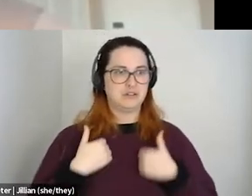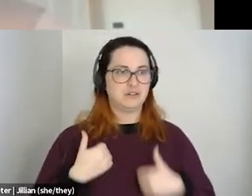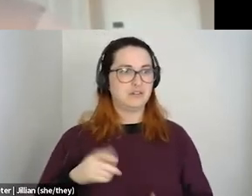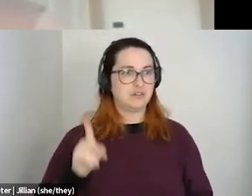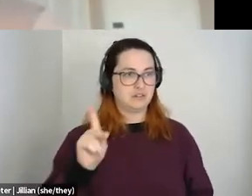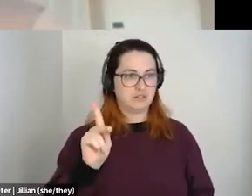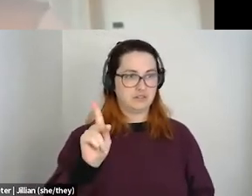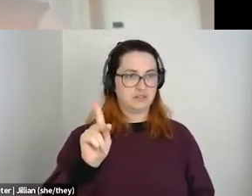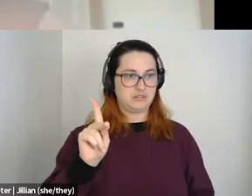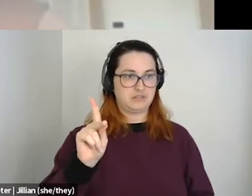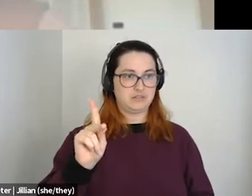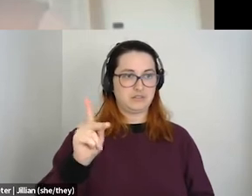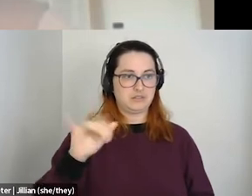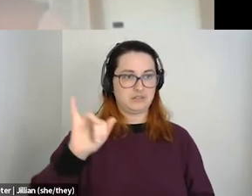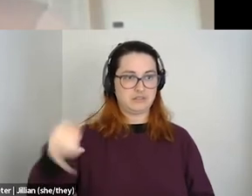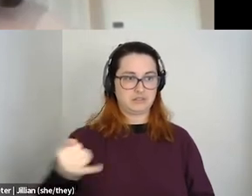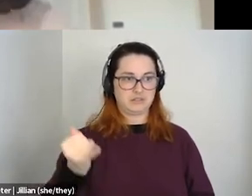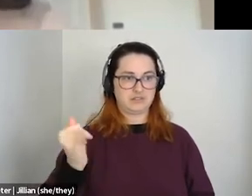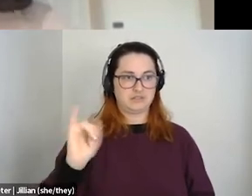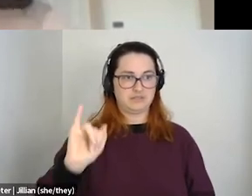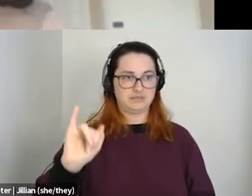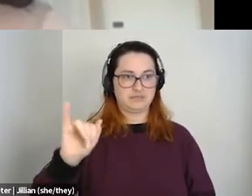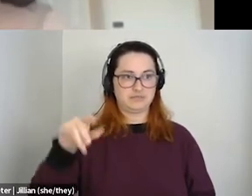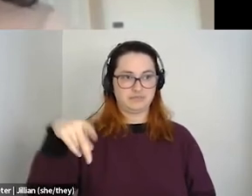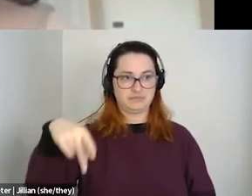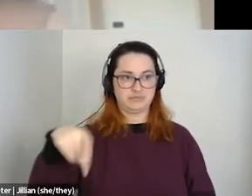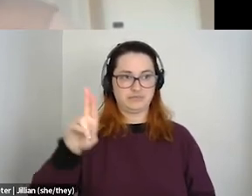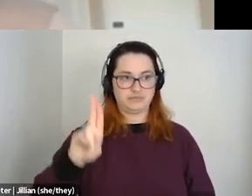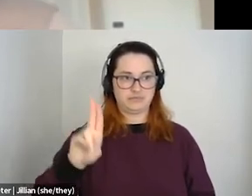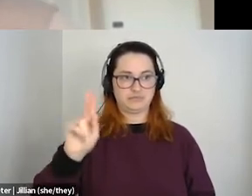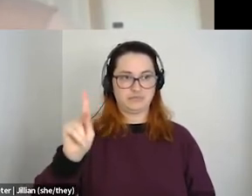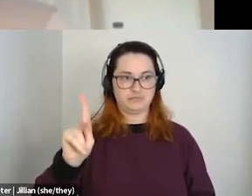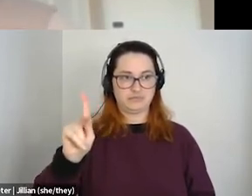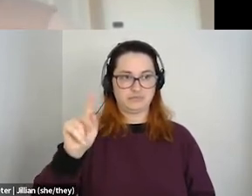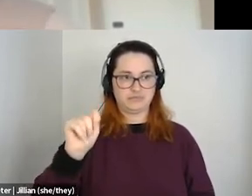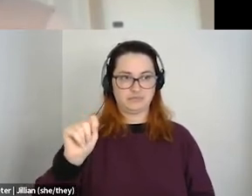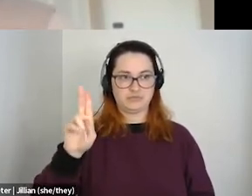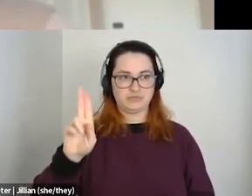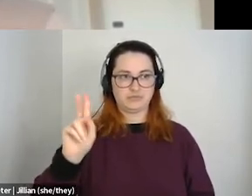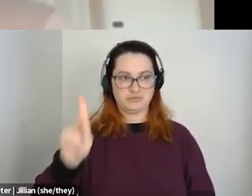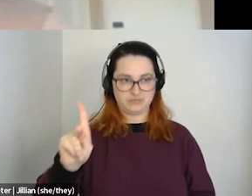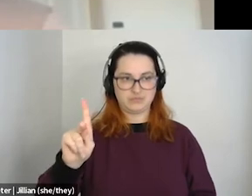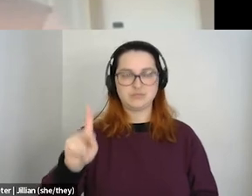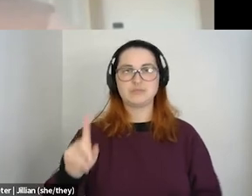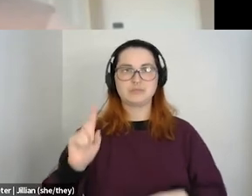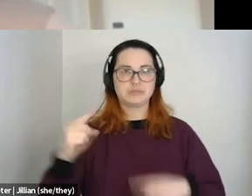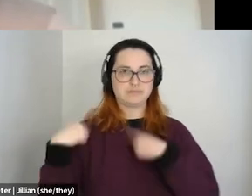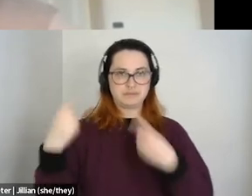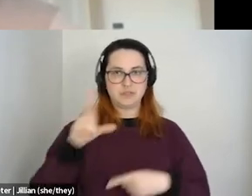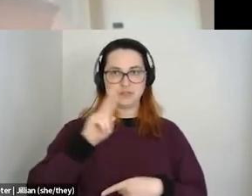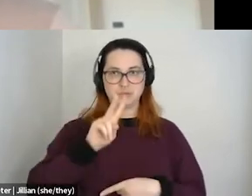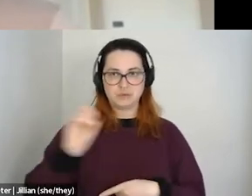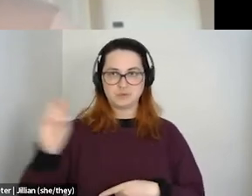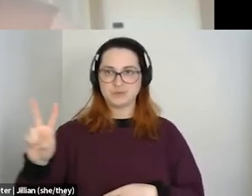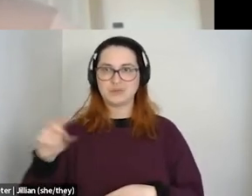from I'm in Jordan for university and I just really liked it here and I wanted to set